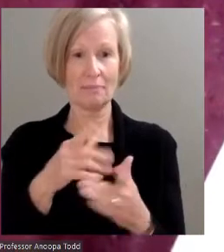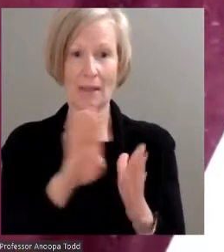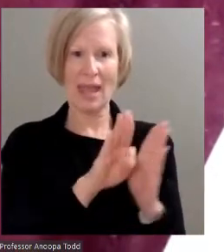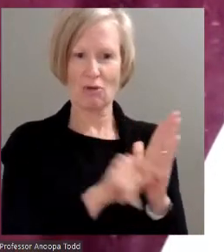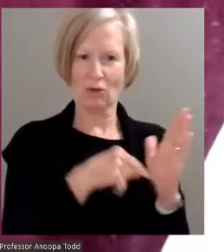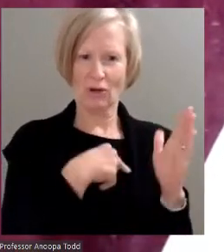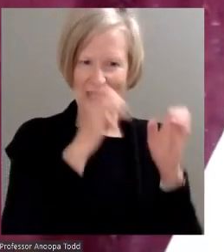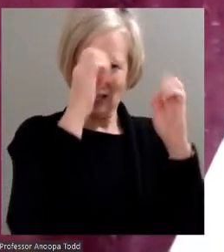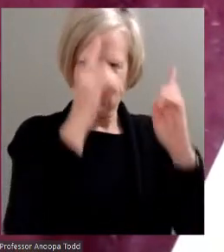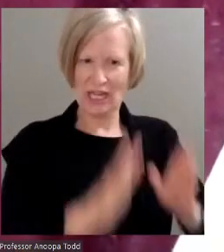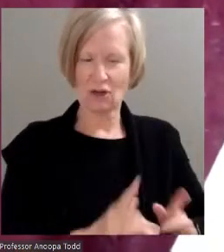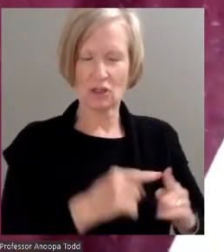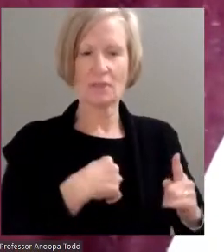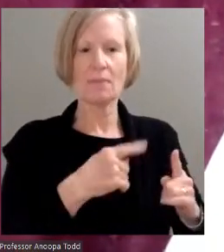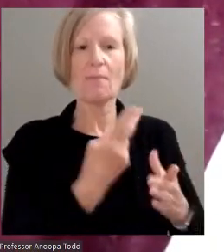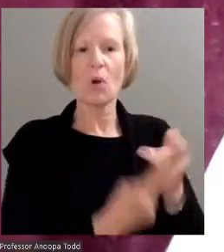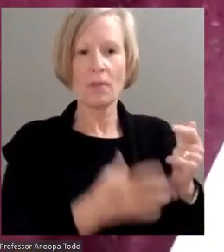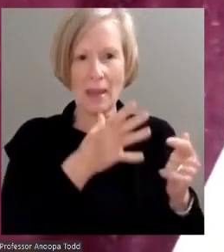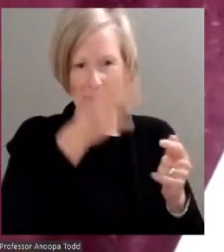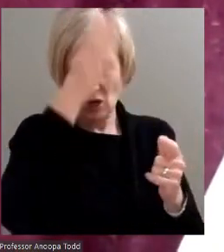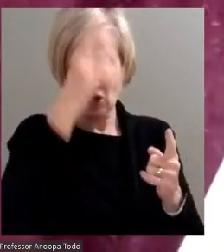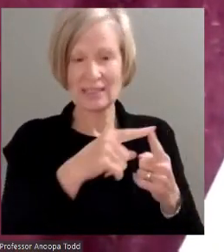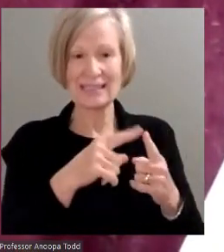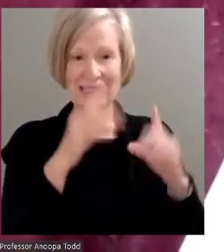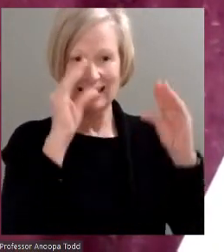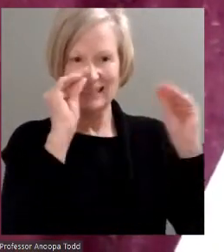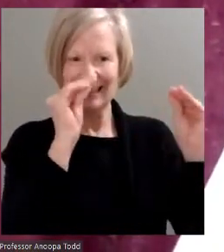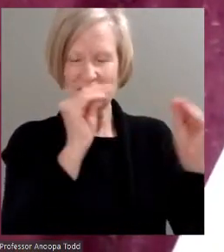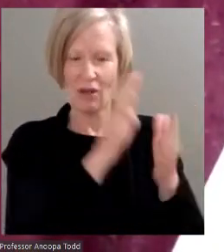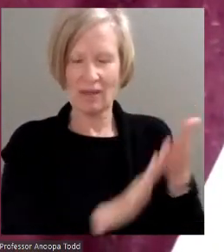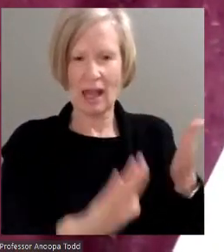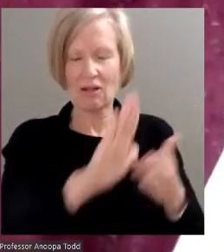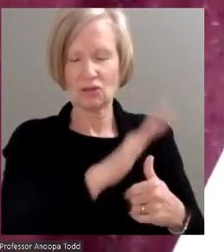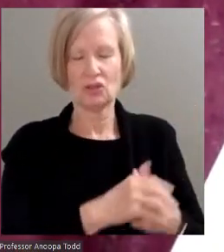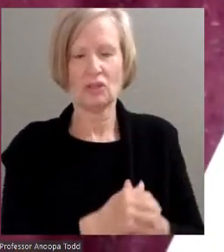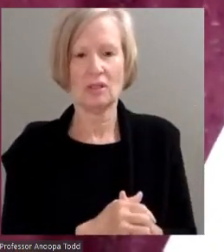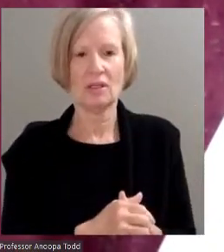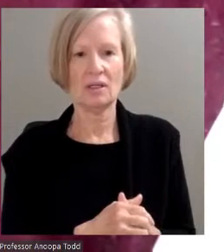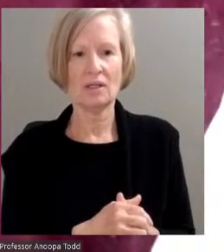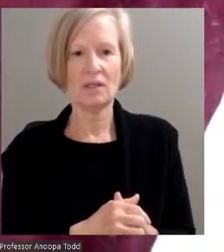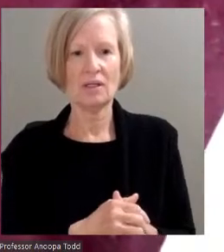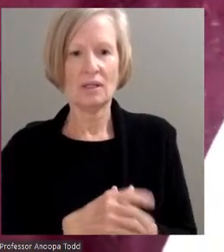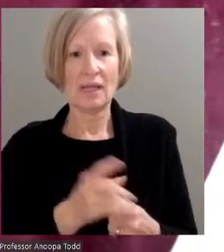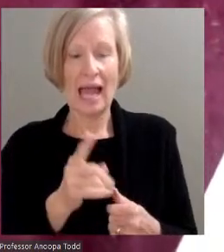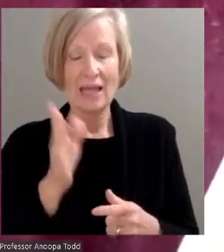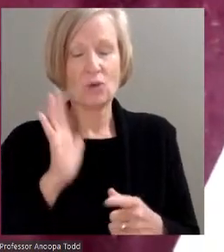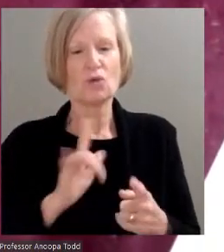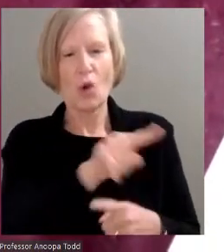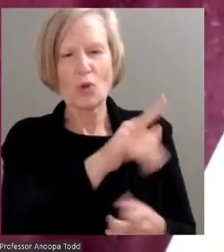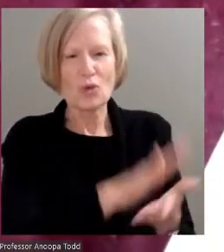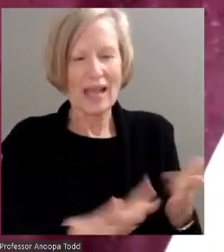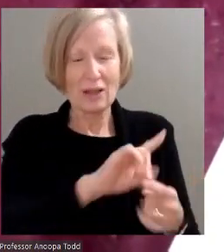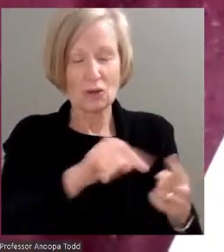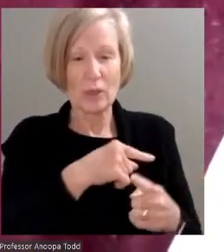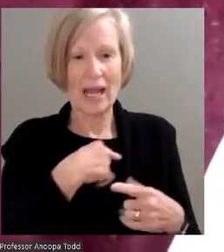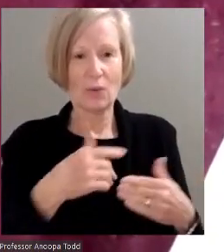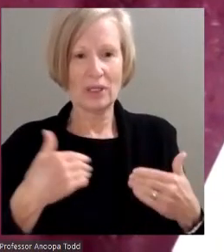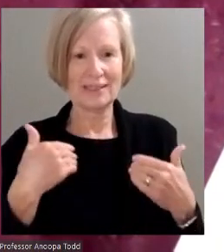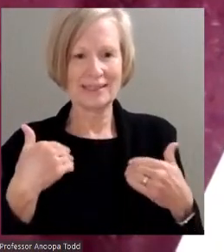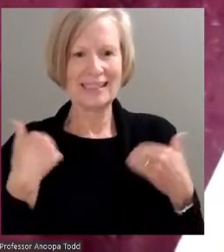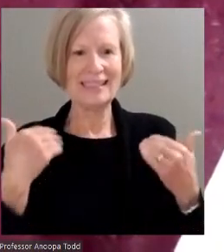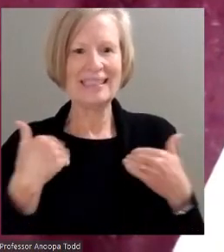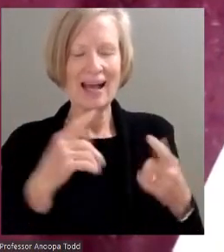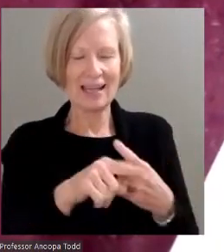Both of my parents were college professors and taught for MCC. I used to go to the college when I was a kid and play professor on the